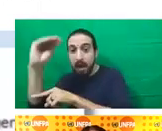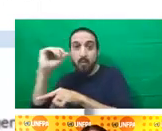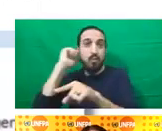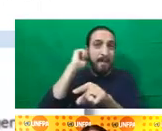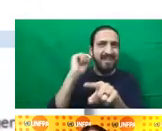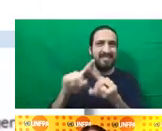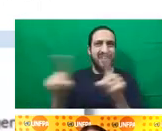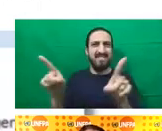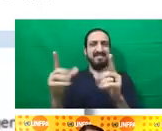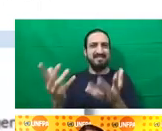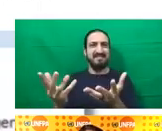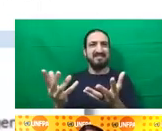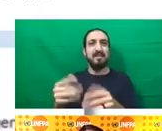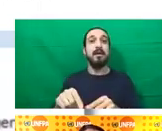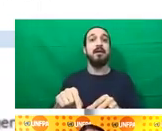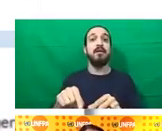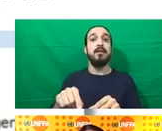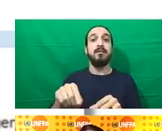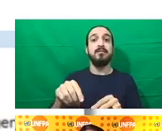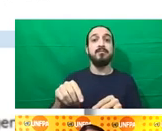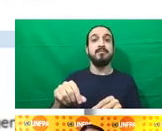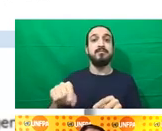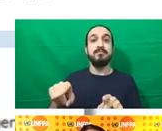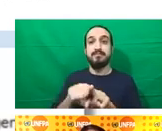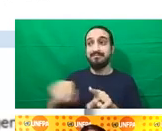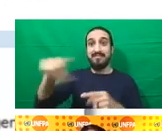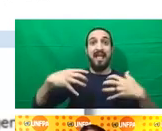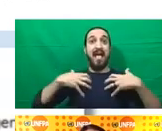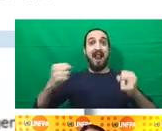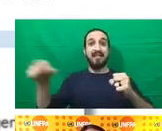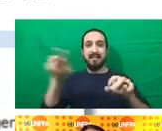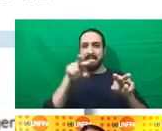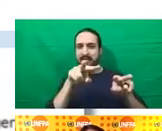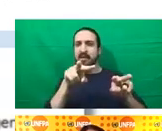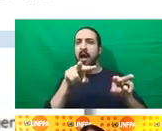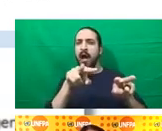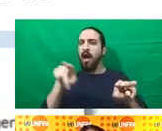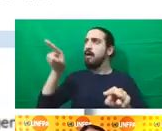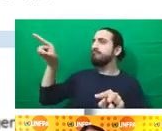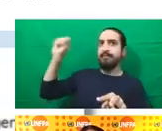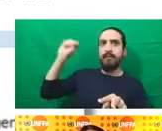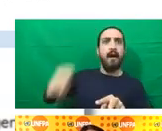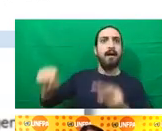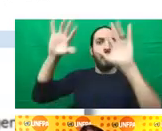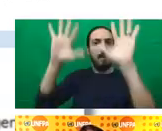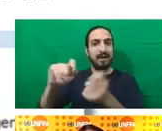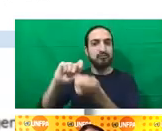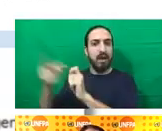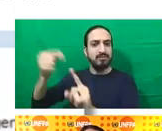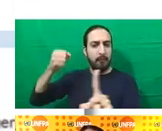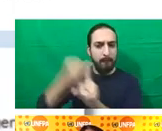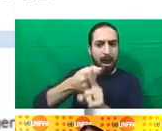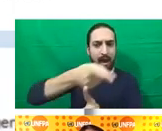change as an impact on health, but very few, very few articulated the importance of health system strengthening,